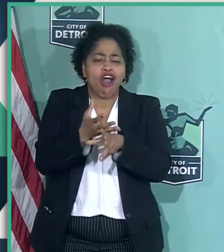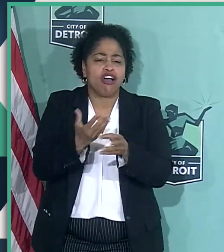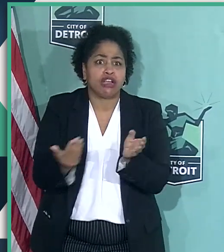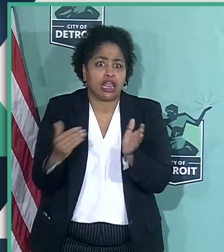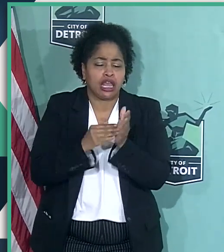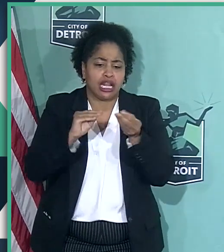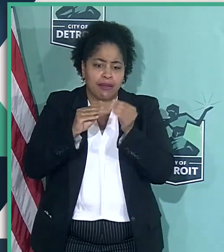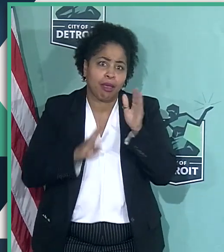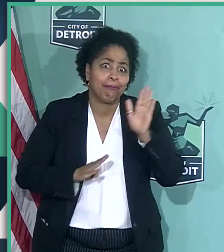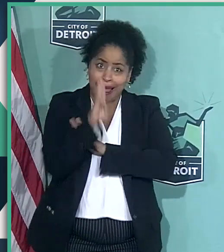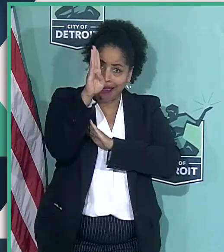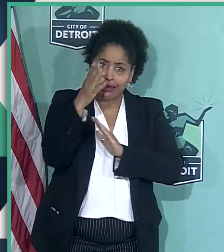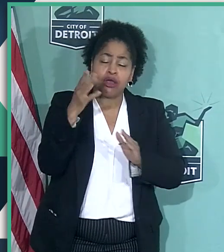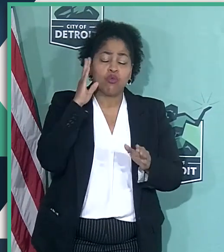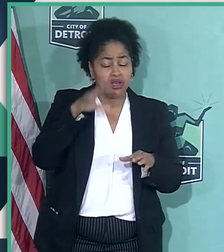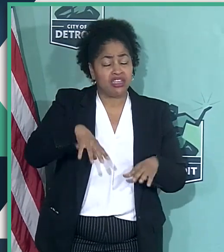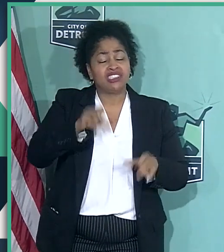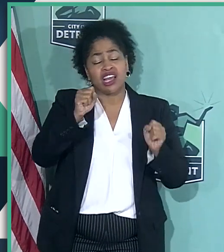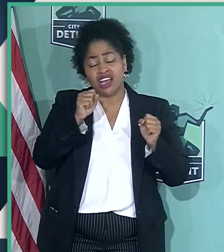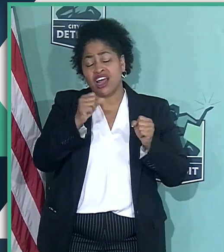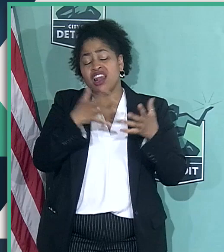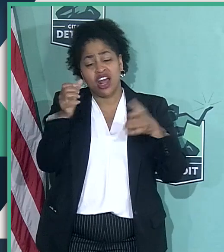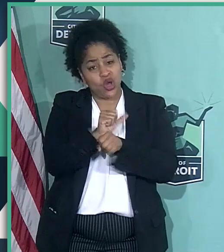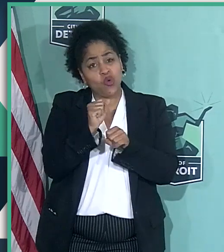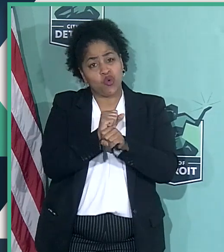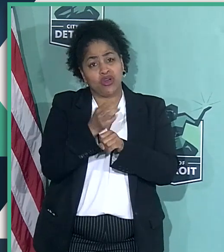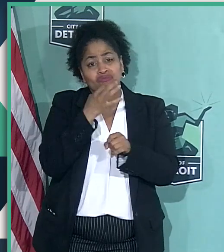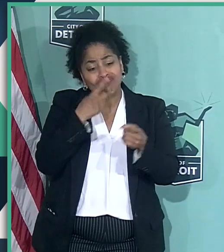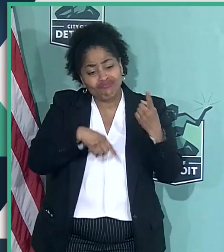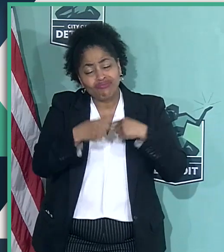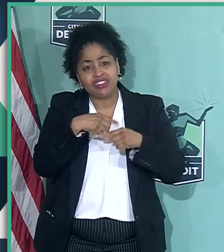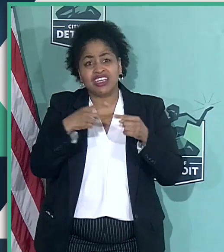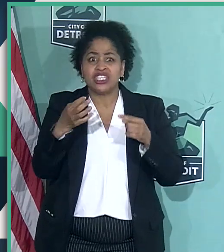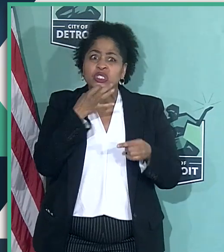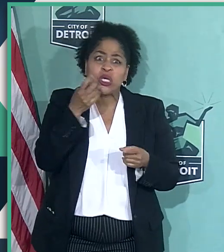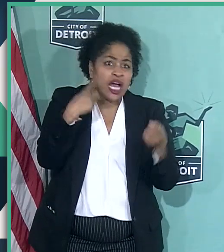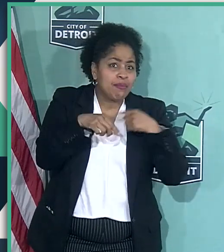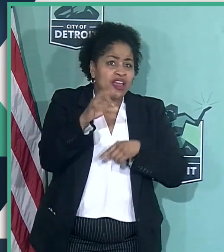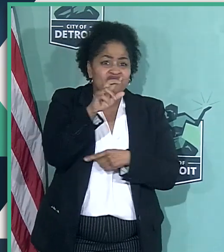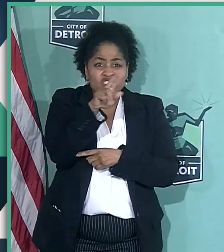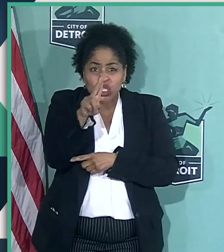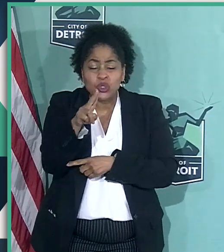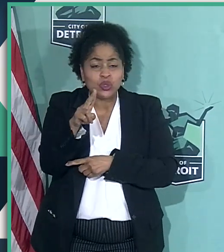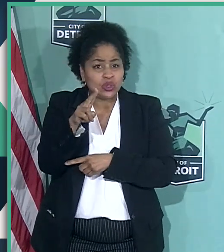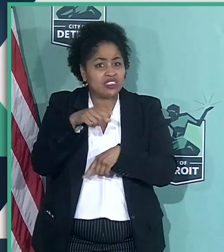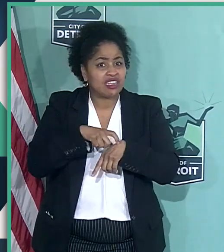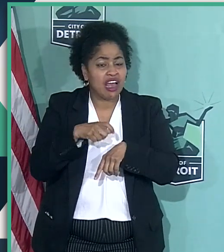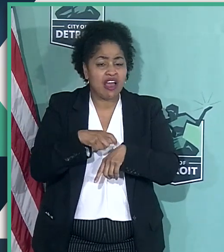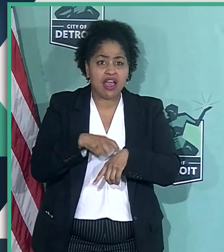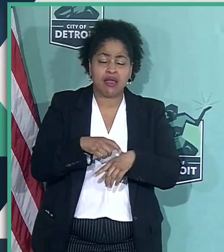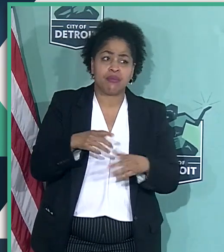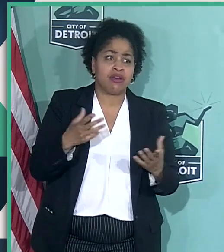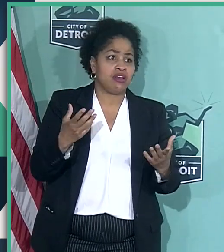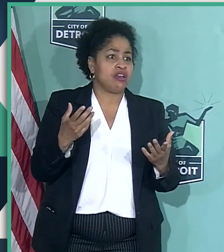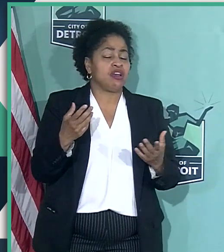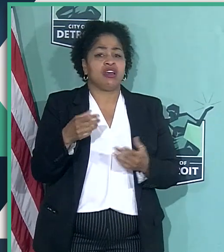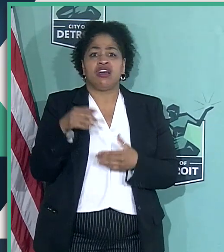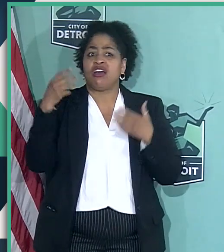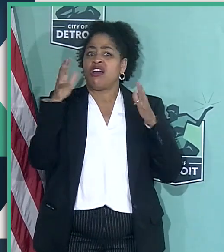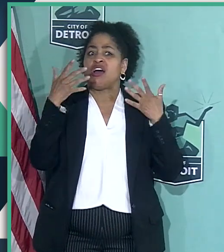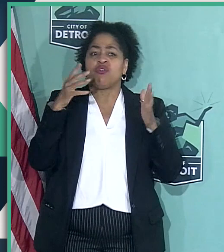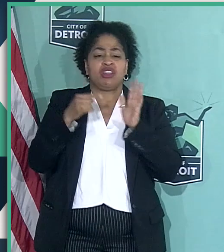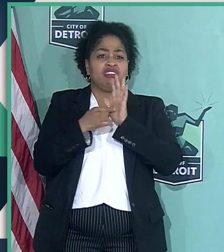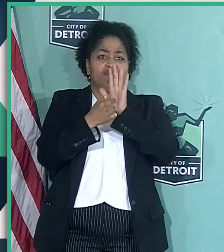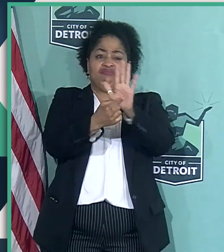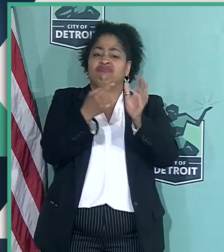That's going to take a lot of work in the coming months. Then we'll hit flu season, and Dr. Redfield, the head of the CDC, has already